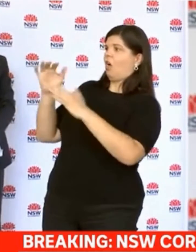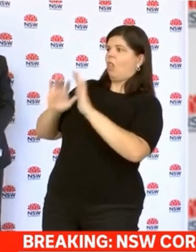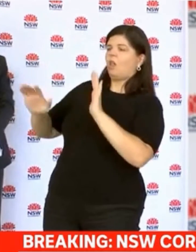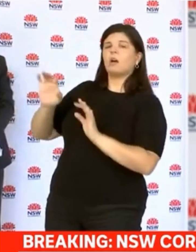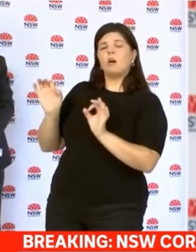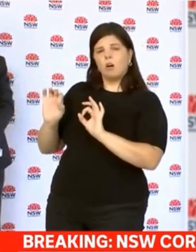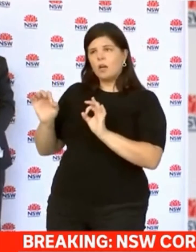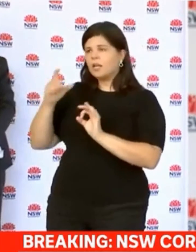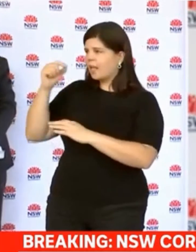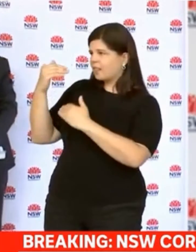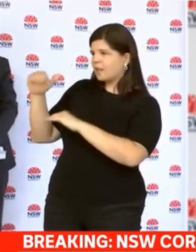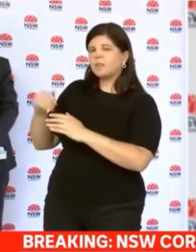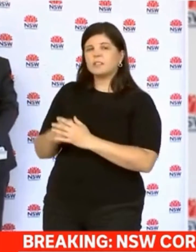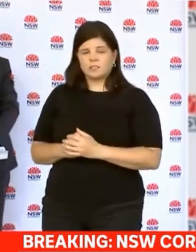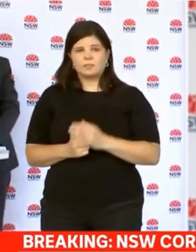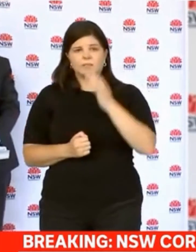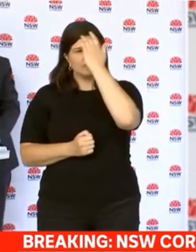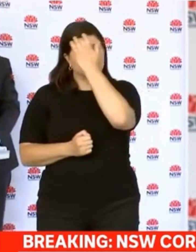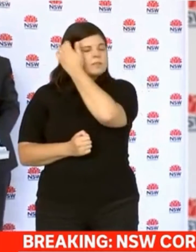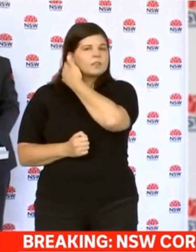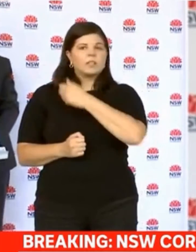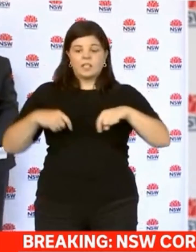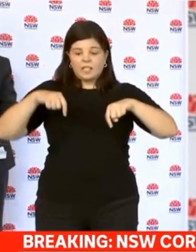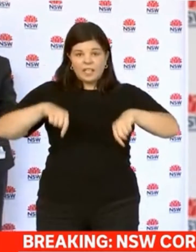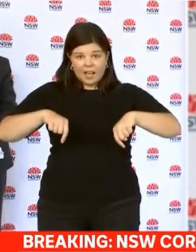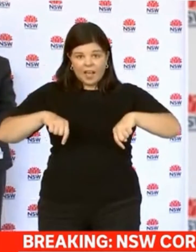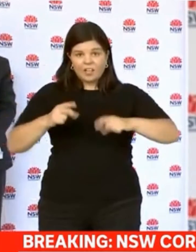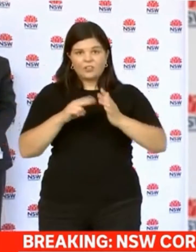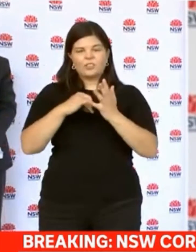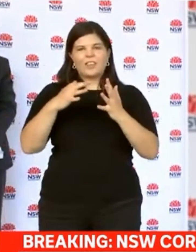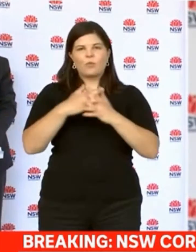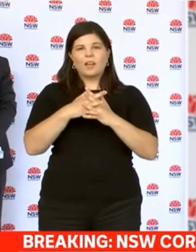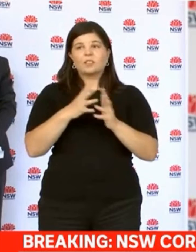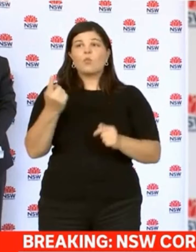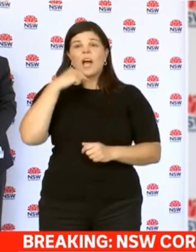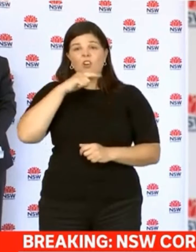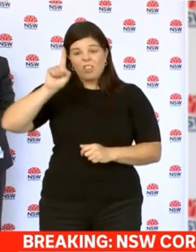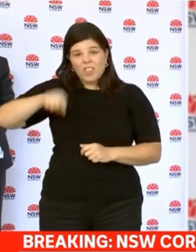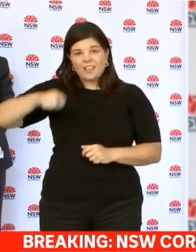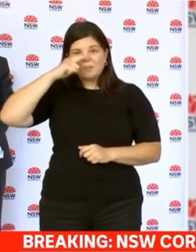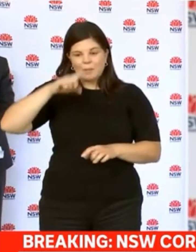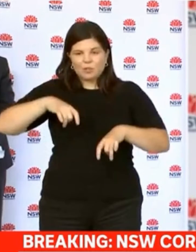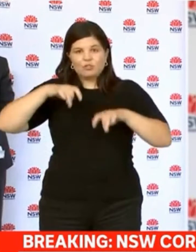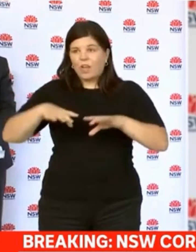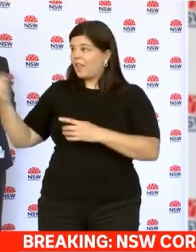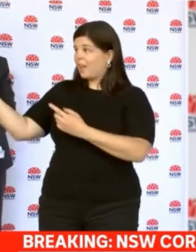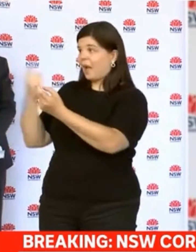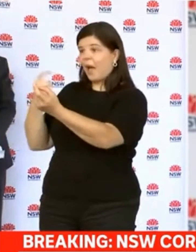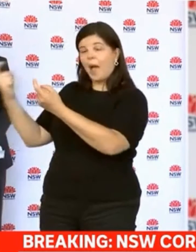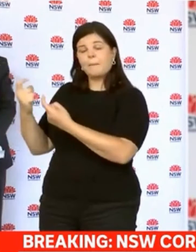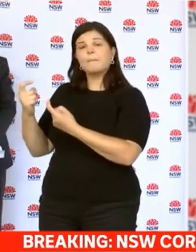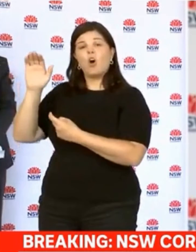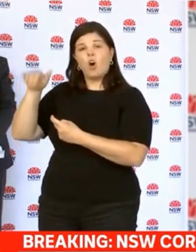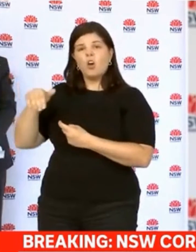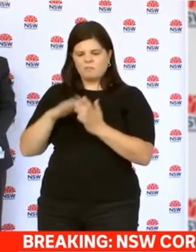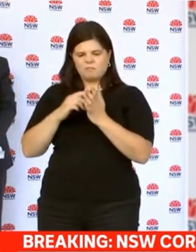Premier of New South Wales, who's welcomed back 100,000 Australians since March last year. I'm pleased we're halving the rate for the next month to